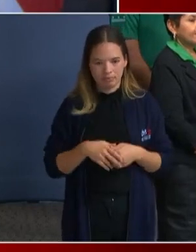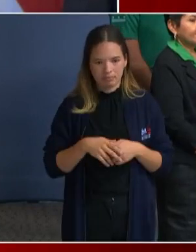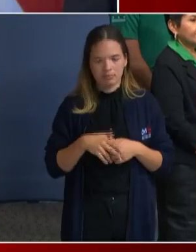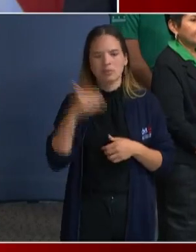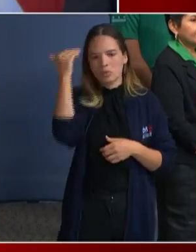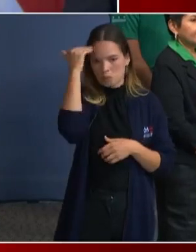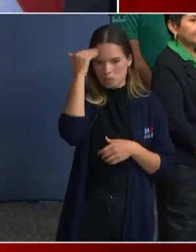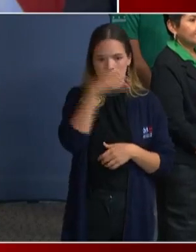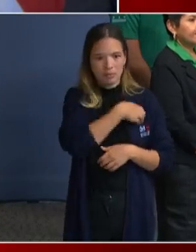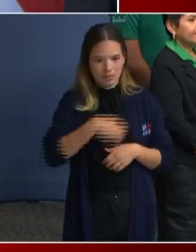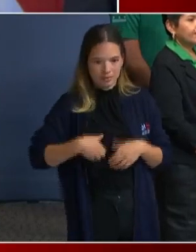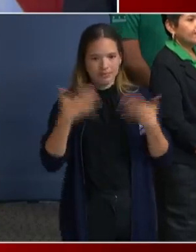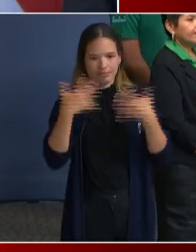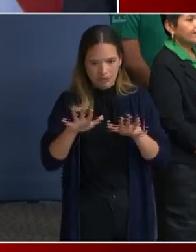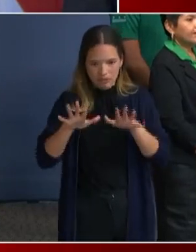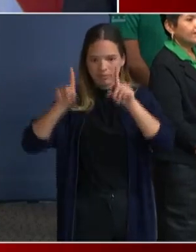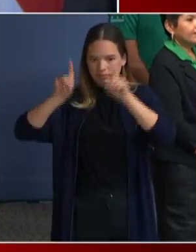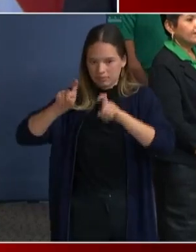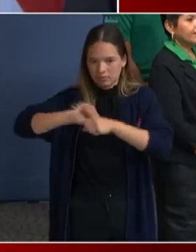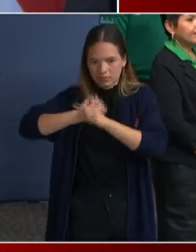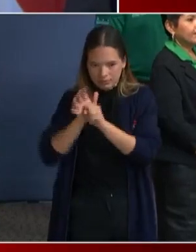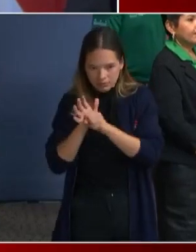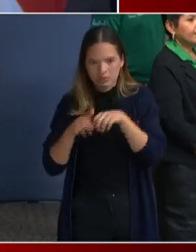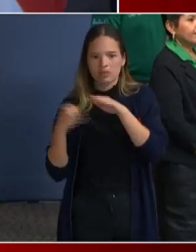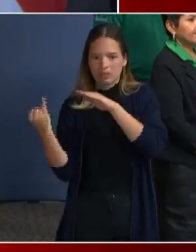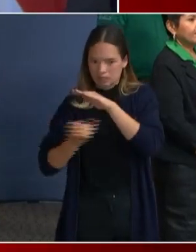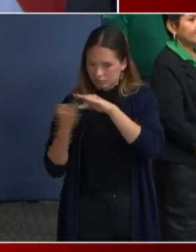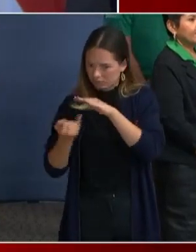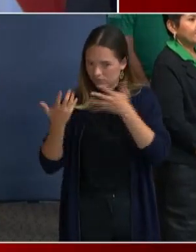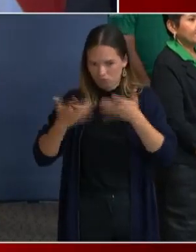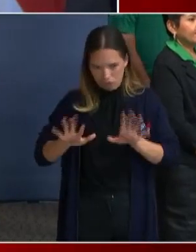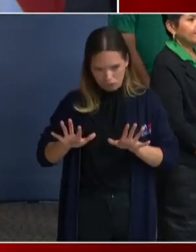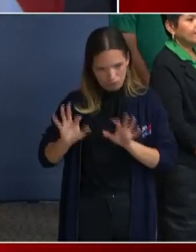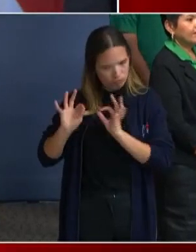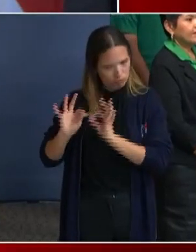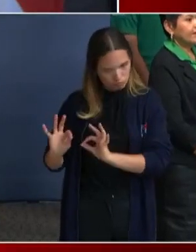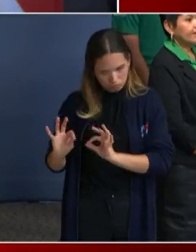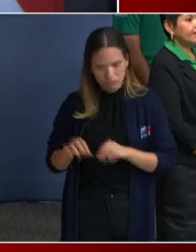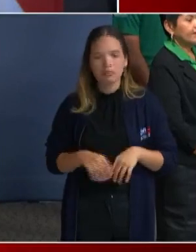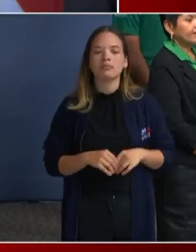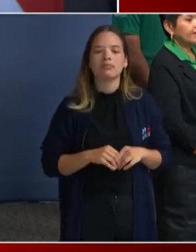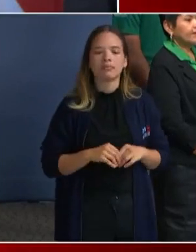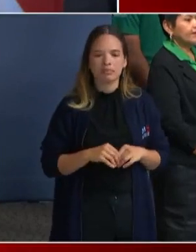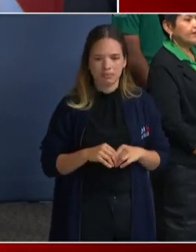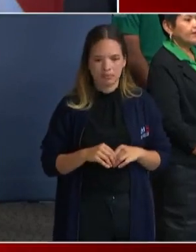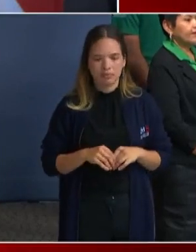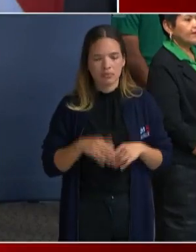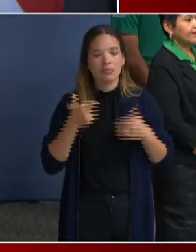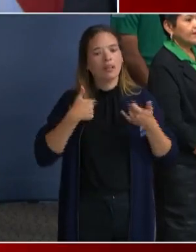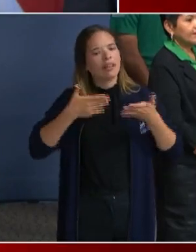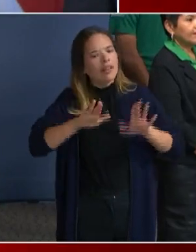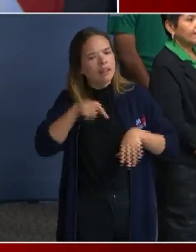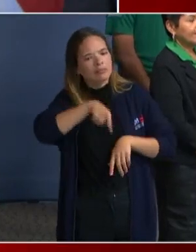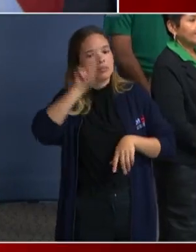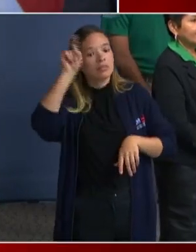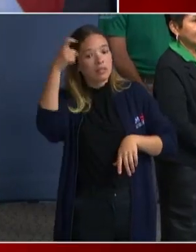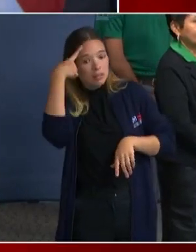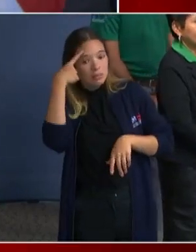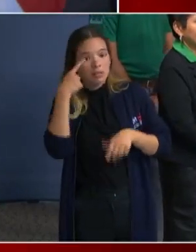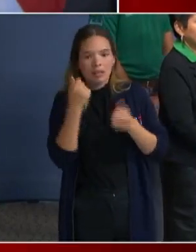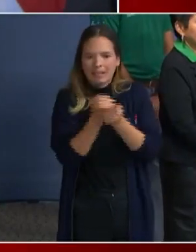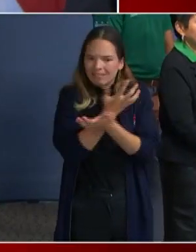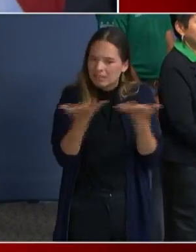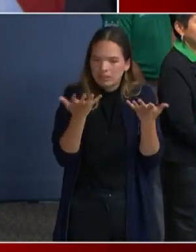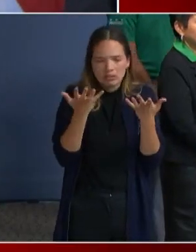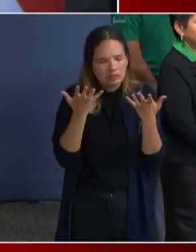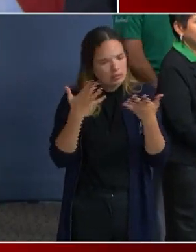already stepped up to demand dignified arrivals. And this allows our government to do all it can to fund emergency services,